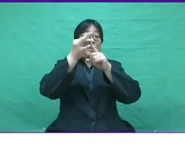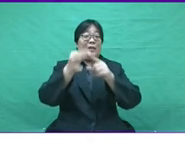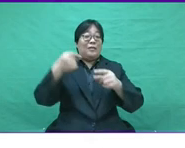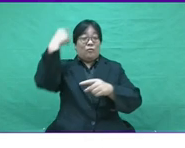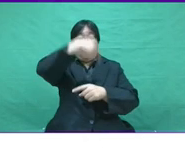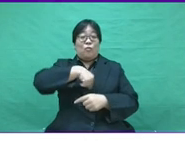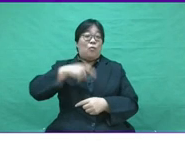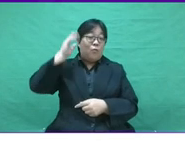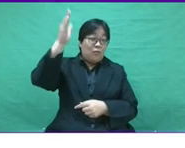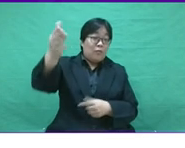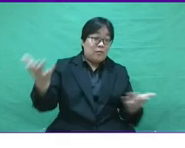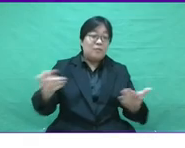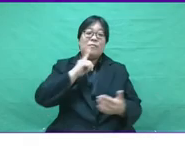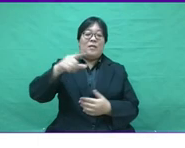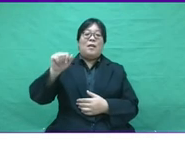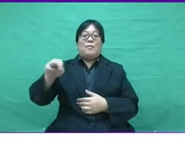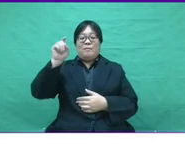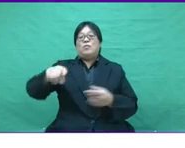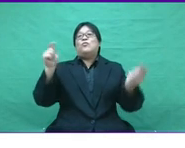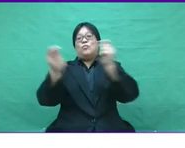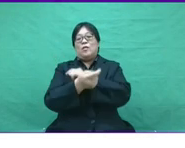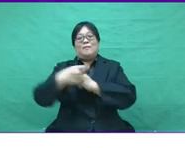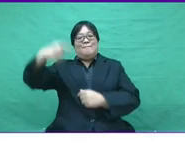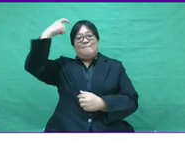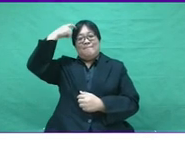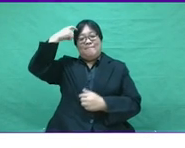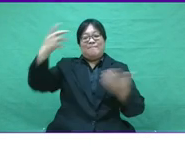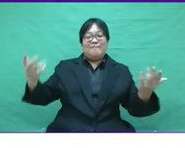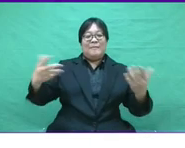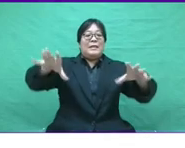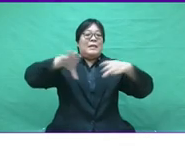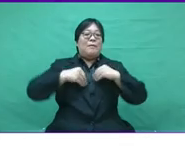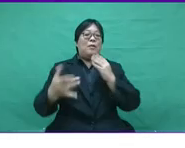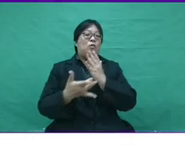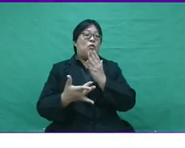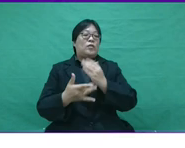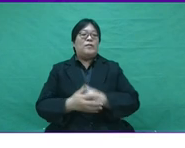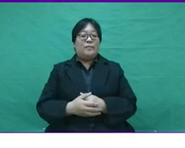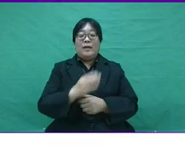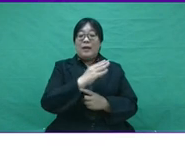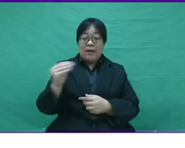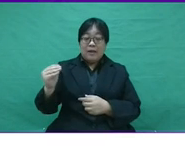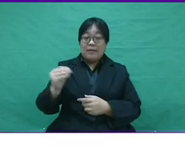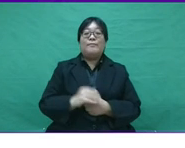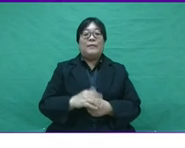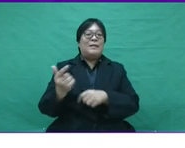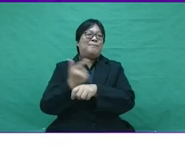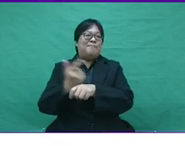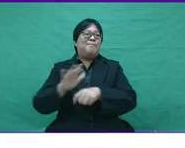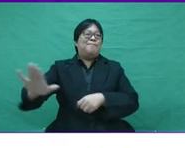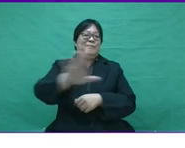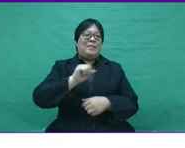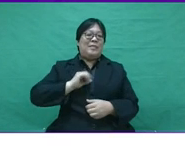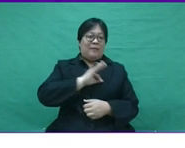reset our priorities for the future. I think SME have to change their mindset to